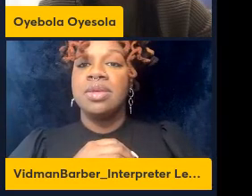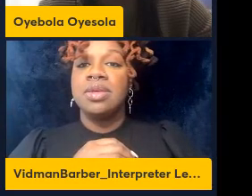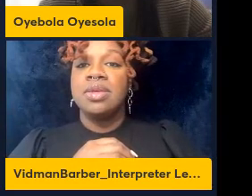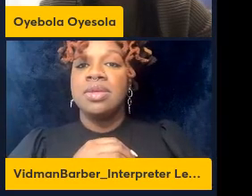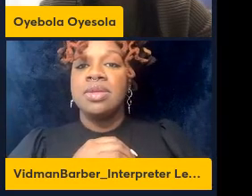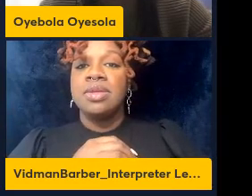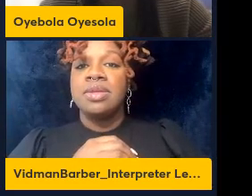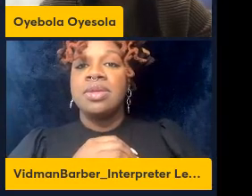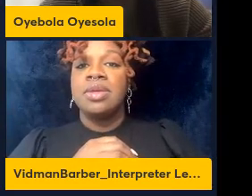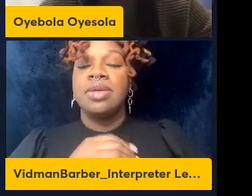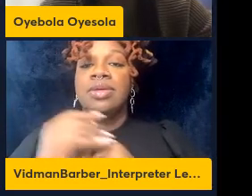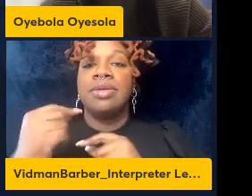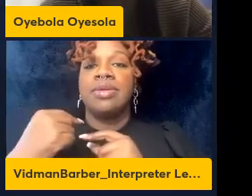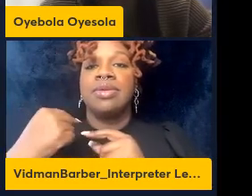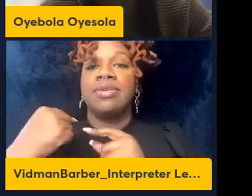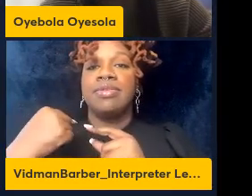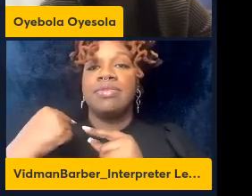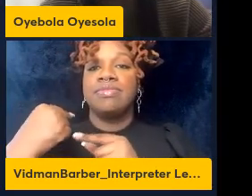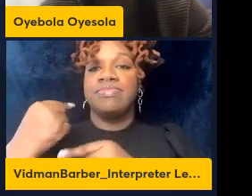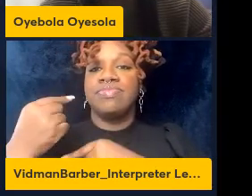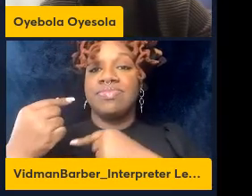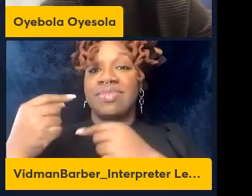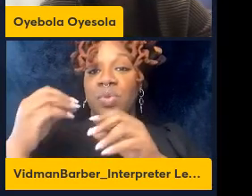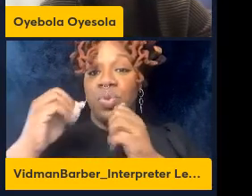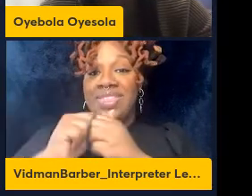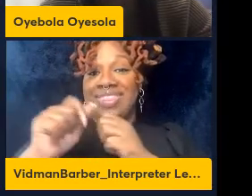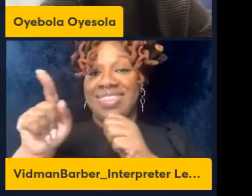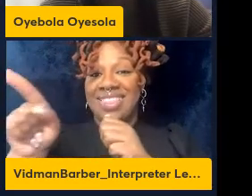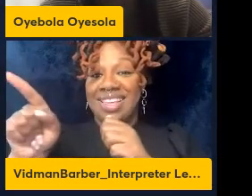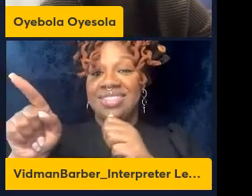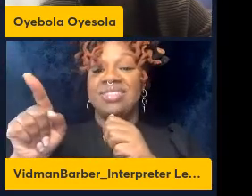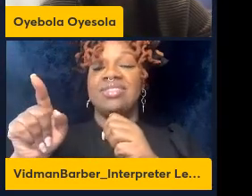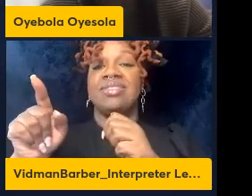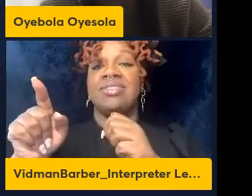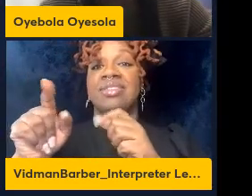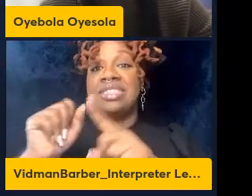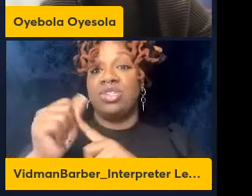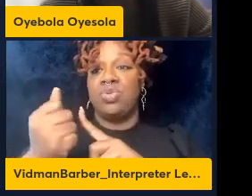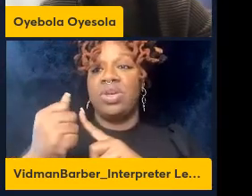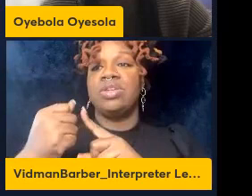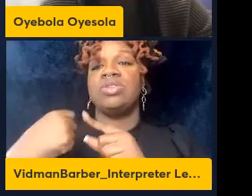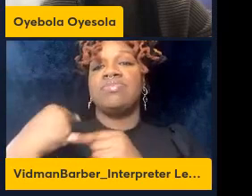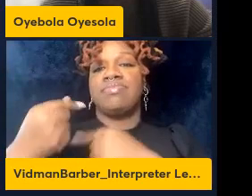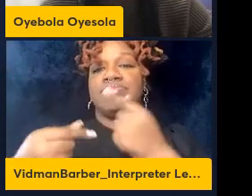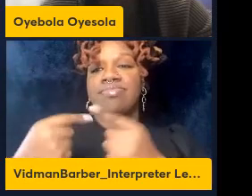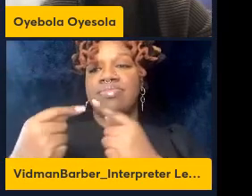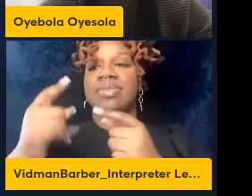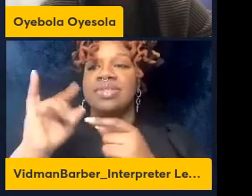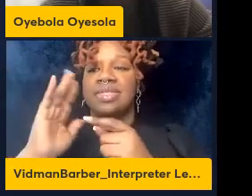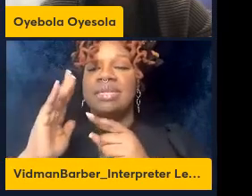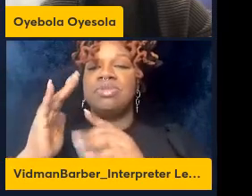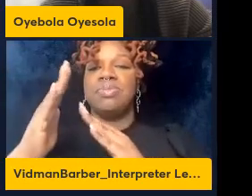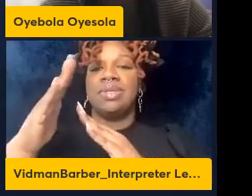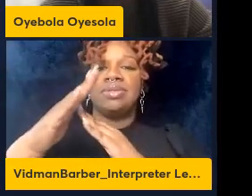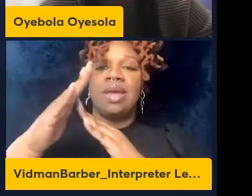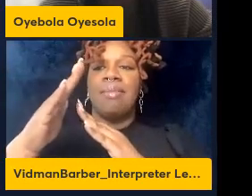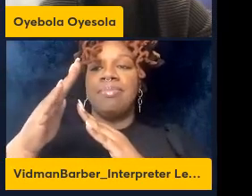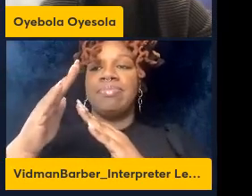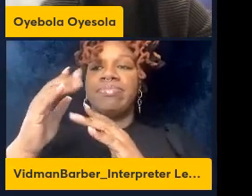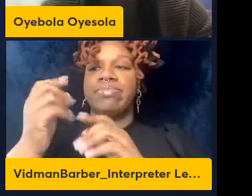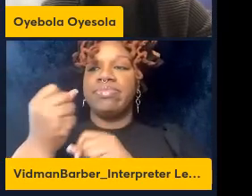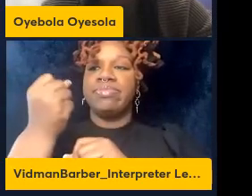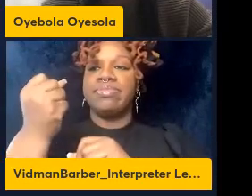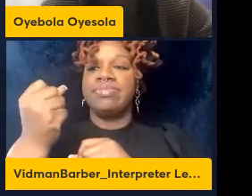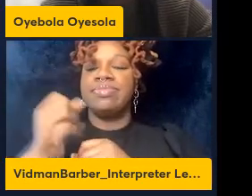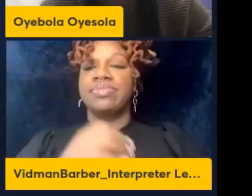genetic factors seems to win in this case and summarized there that there are interactions